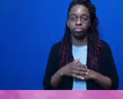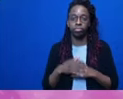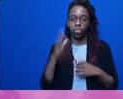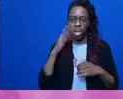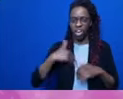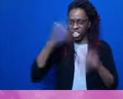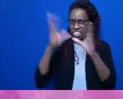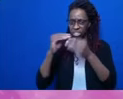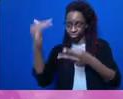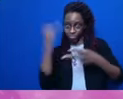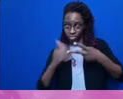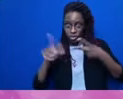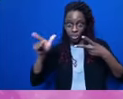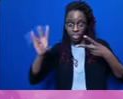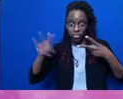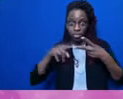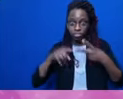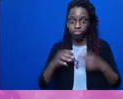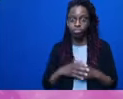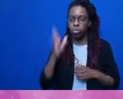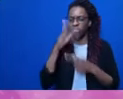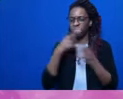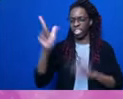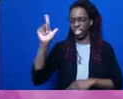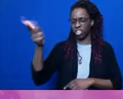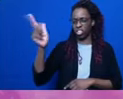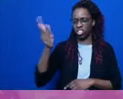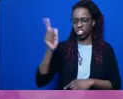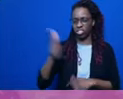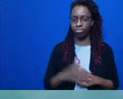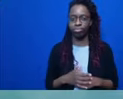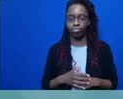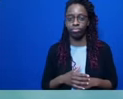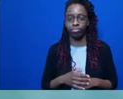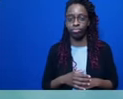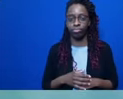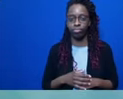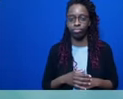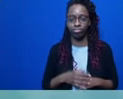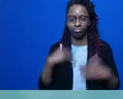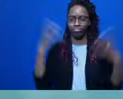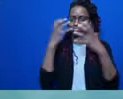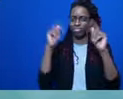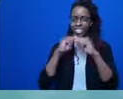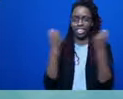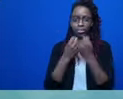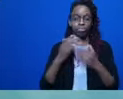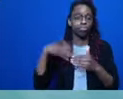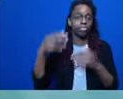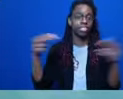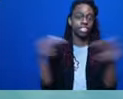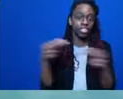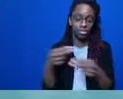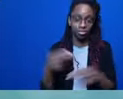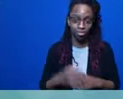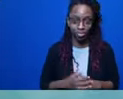slide with us today. Because as you've heard me say before that everything worthwhile is done